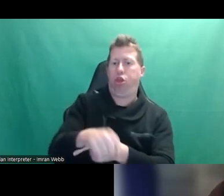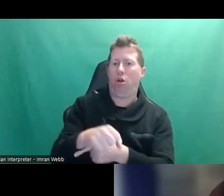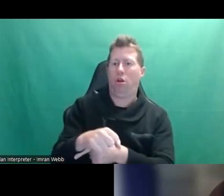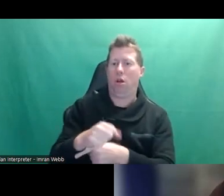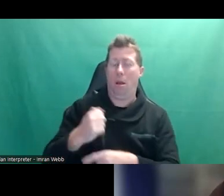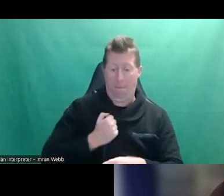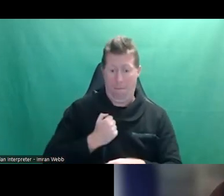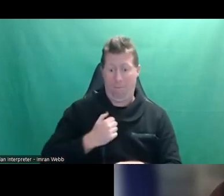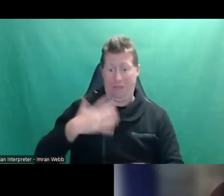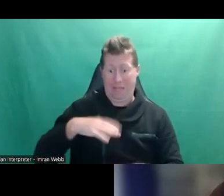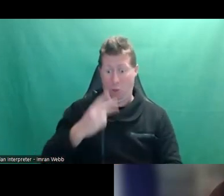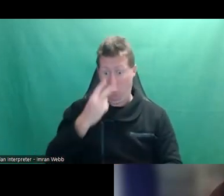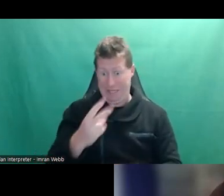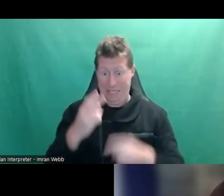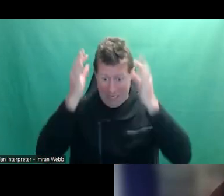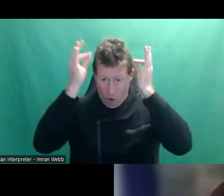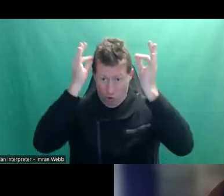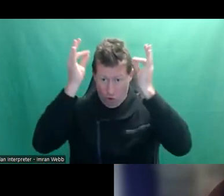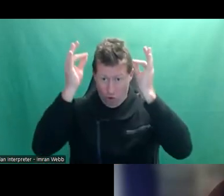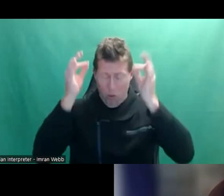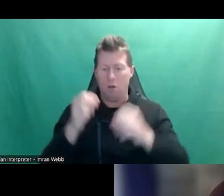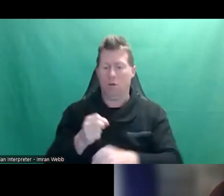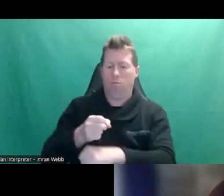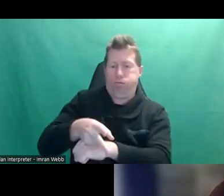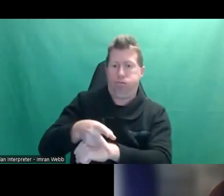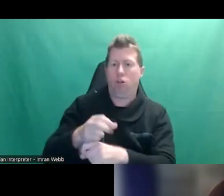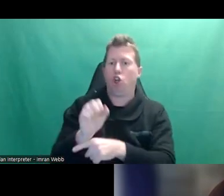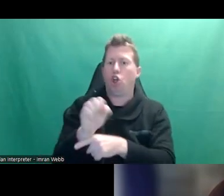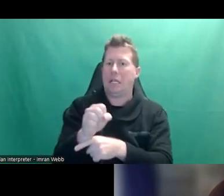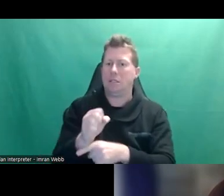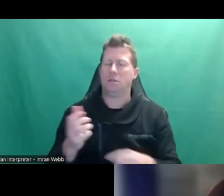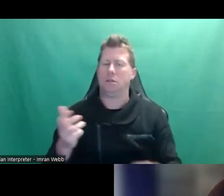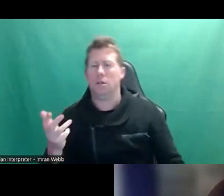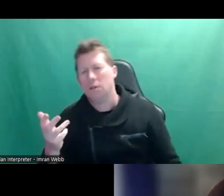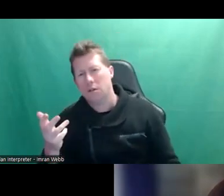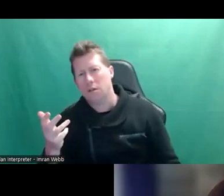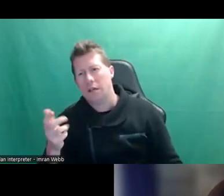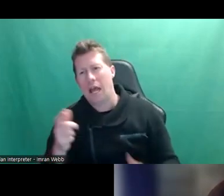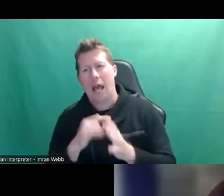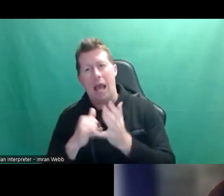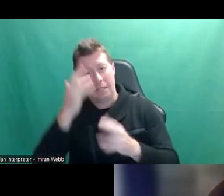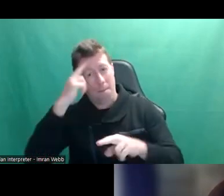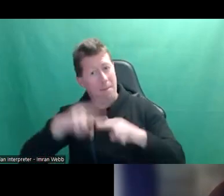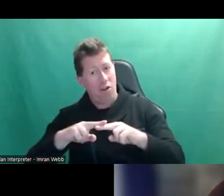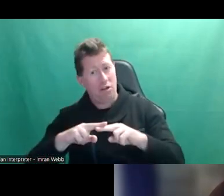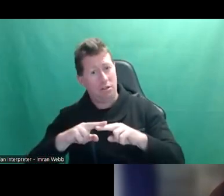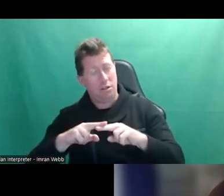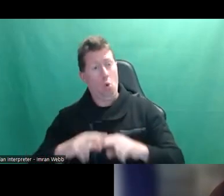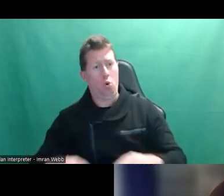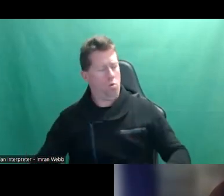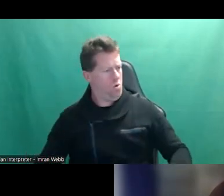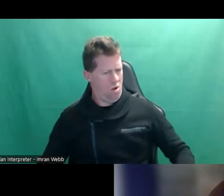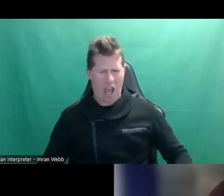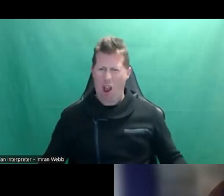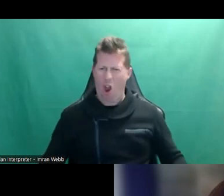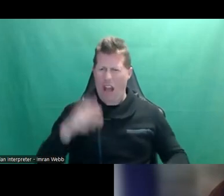need to see their hair dry overrode your respect for their consent. So as a parent, that's a quite confronting idea, but their hair's